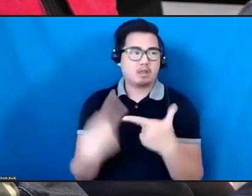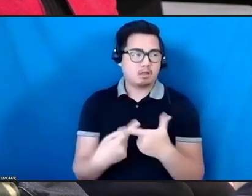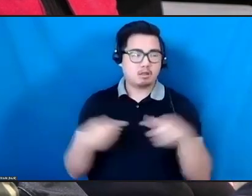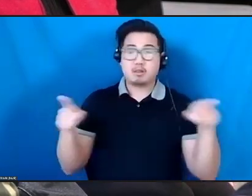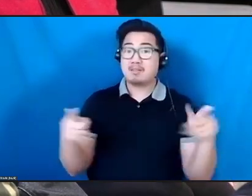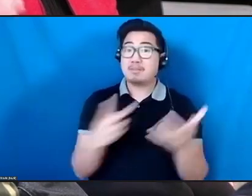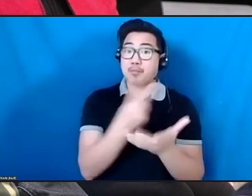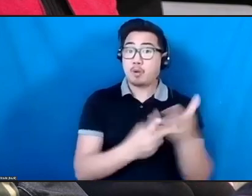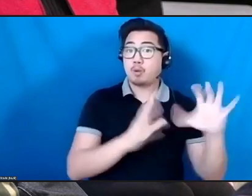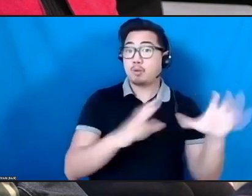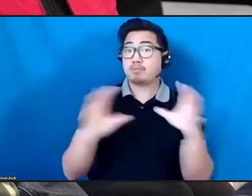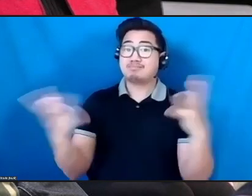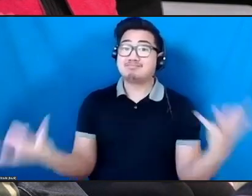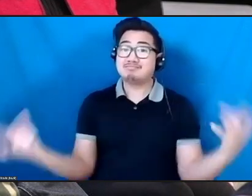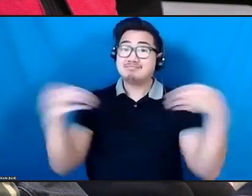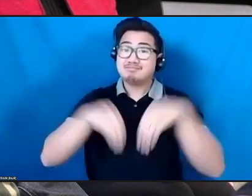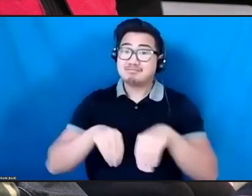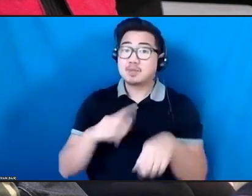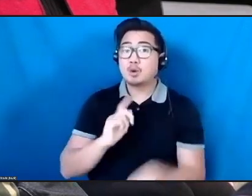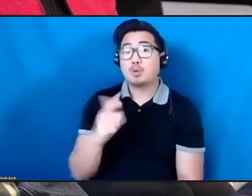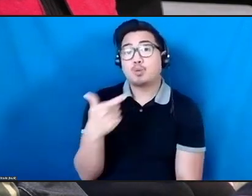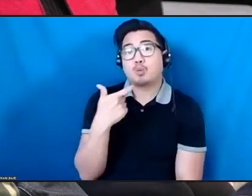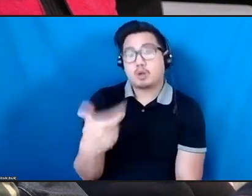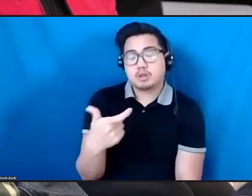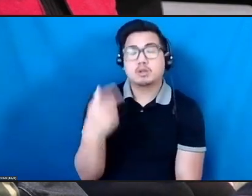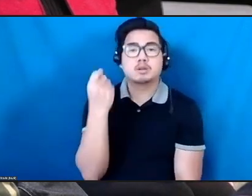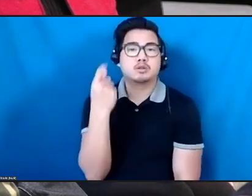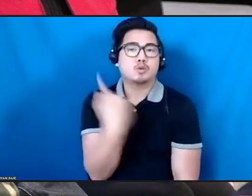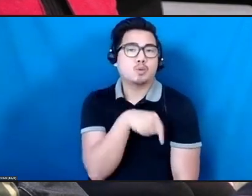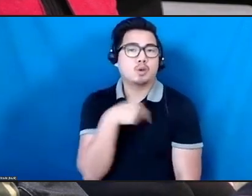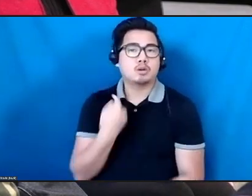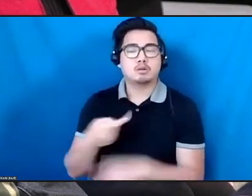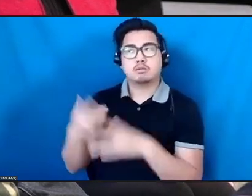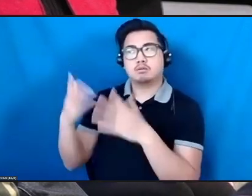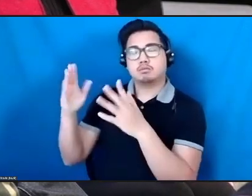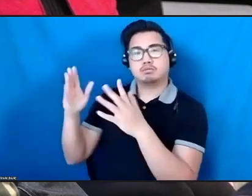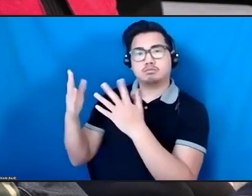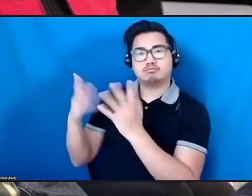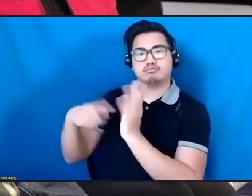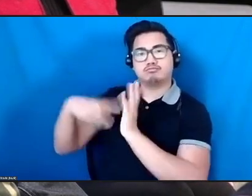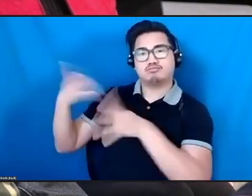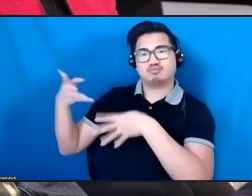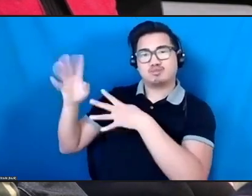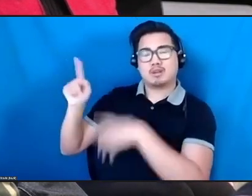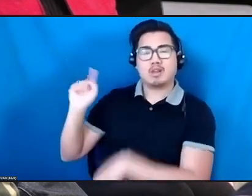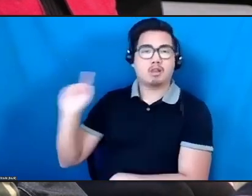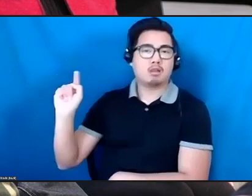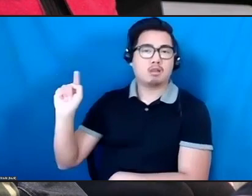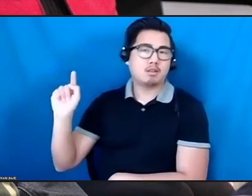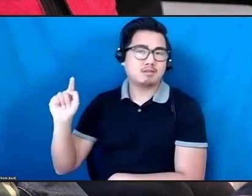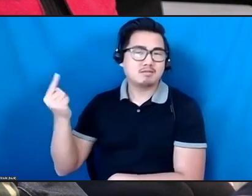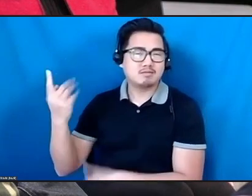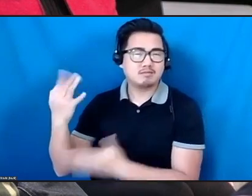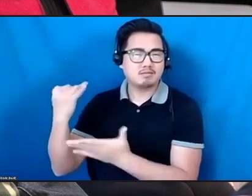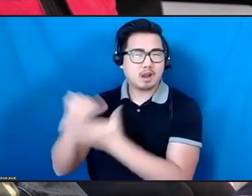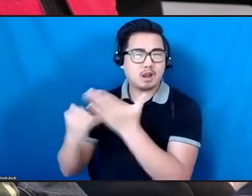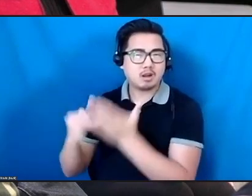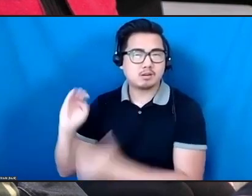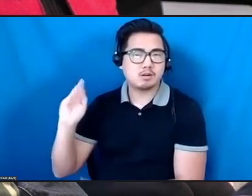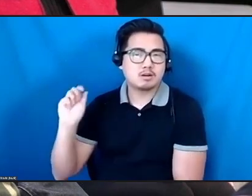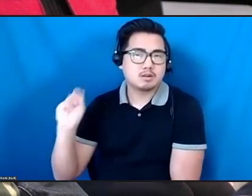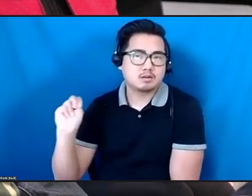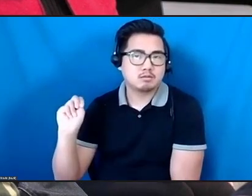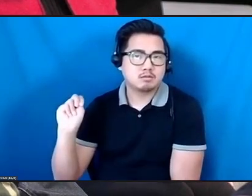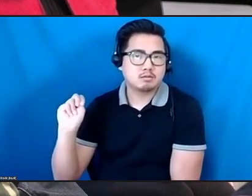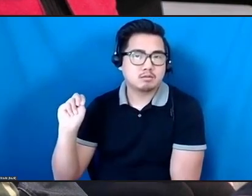And it was streamed through ArtsEmerson and also to our audiences at Red Cat. So this collaborative kind of thinking really quickly